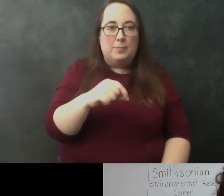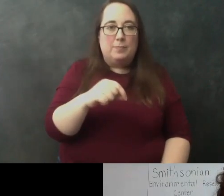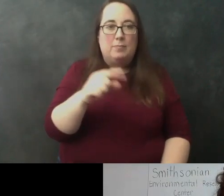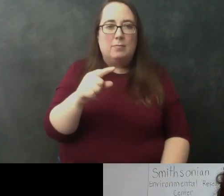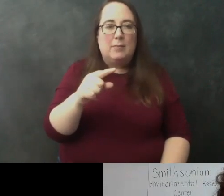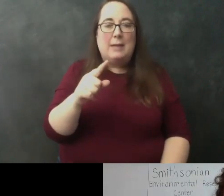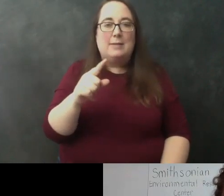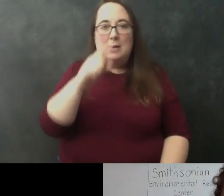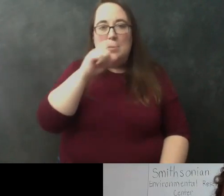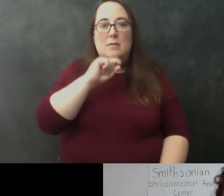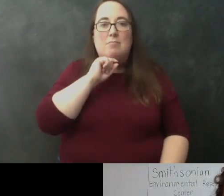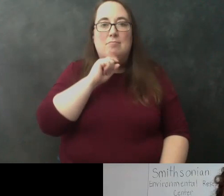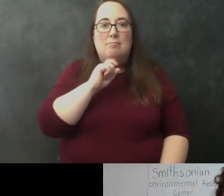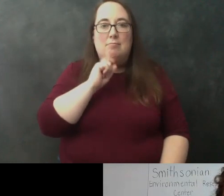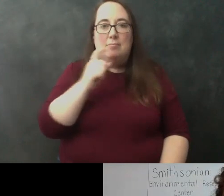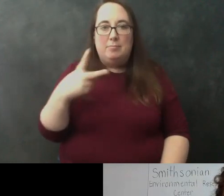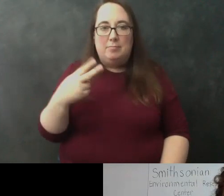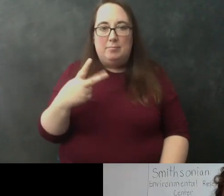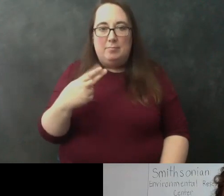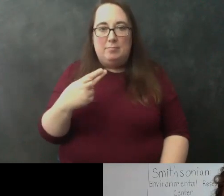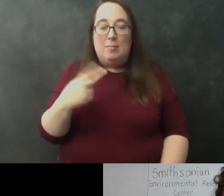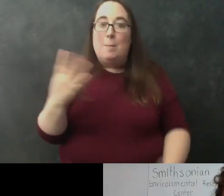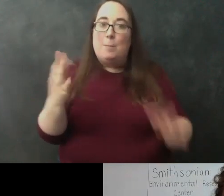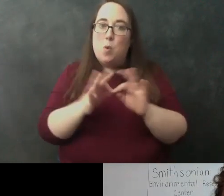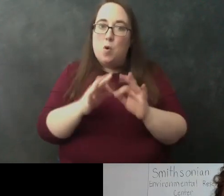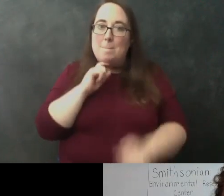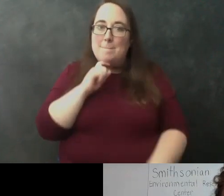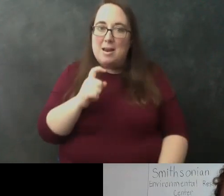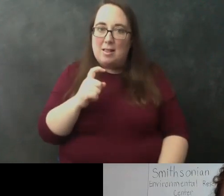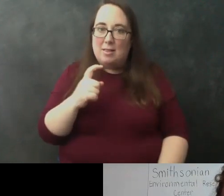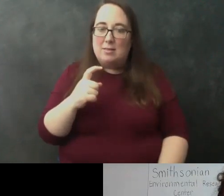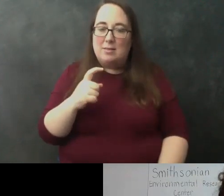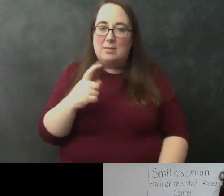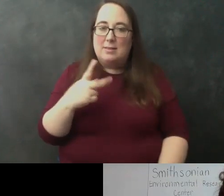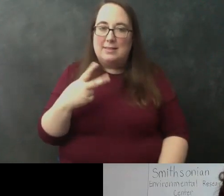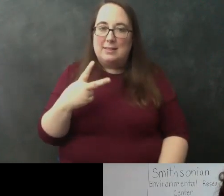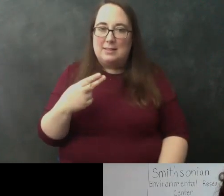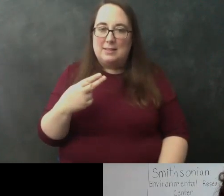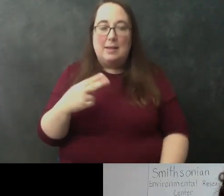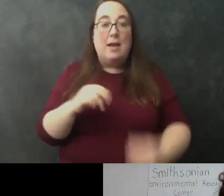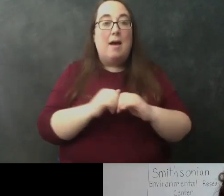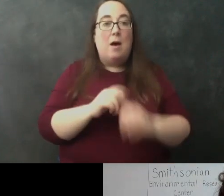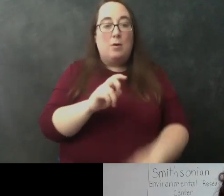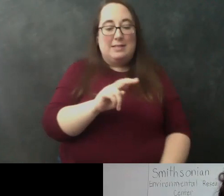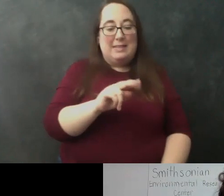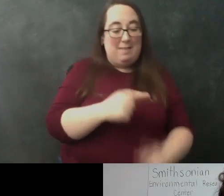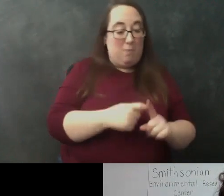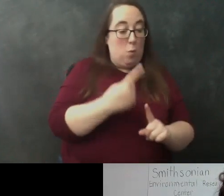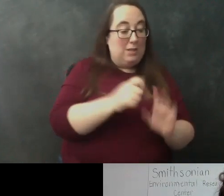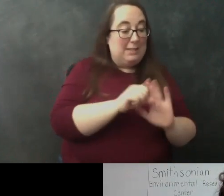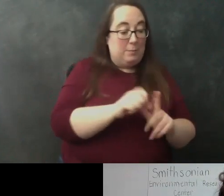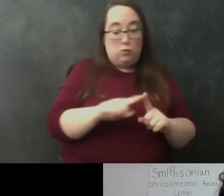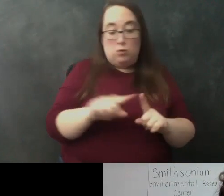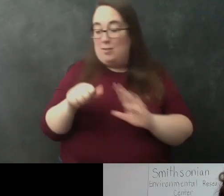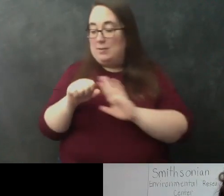scissors and it's really important that these things are metal because one of the ways that we prevent dna moving from one sample to another is that